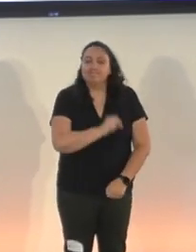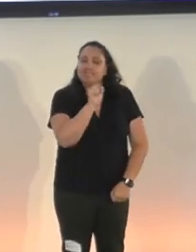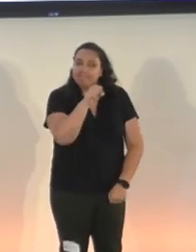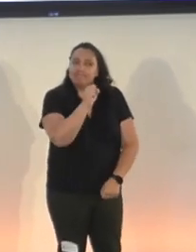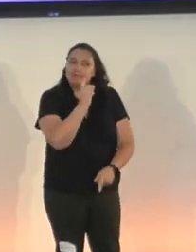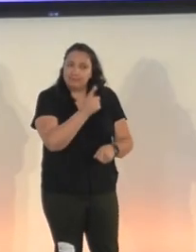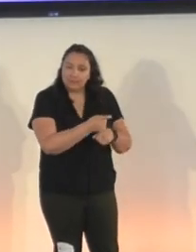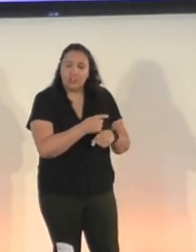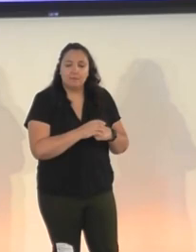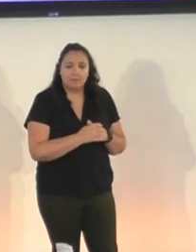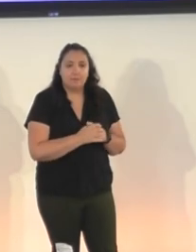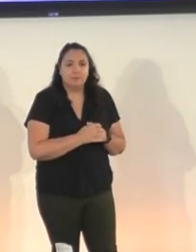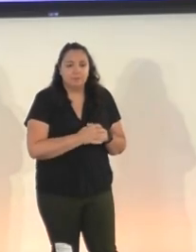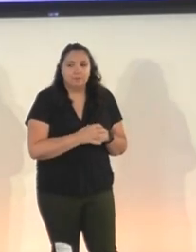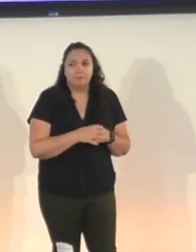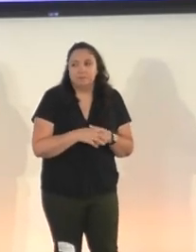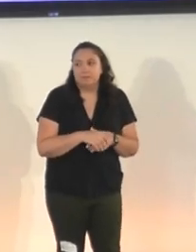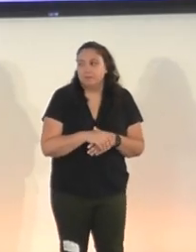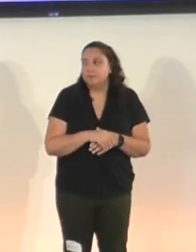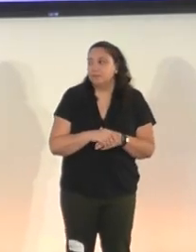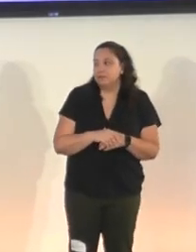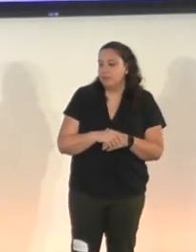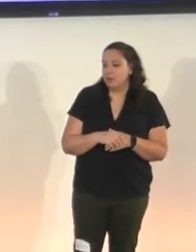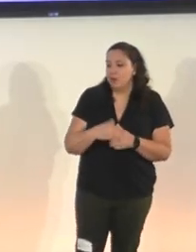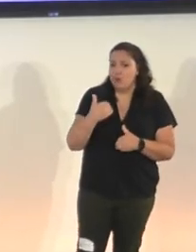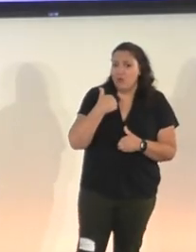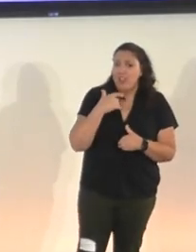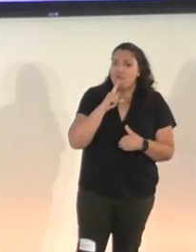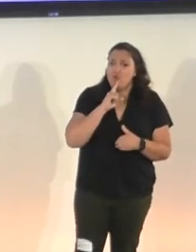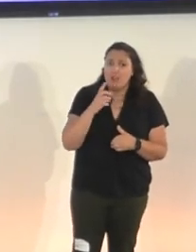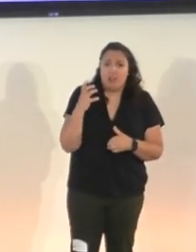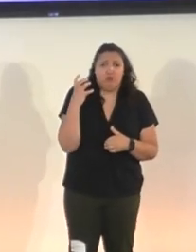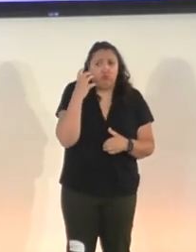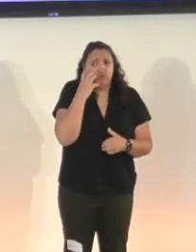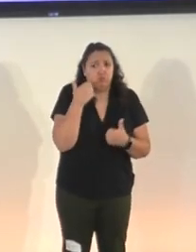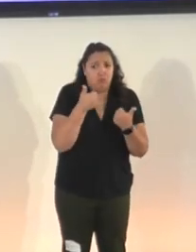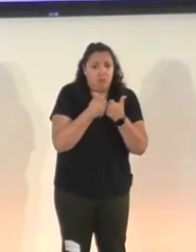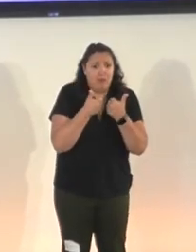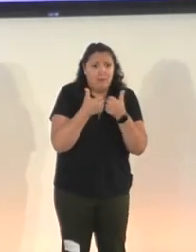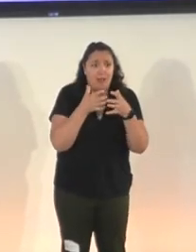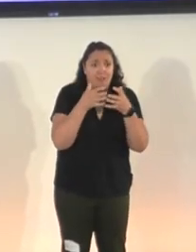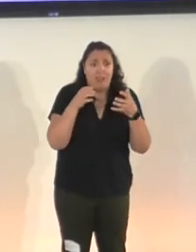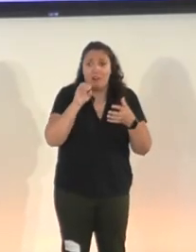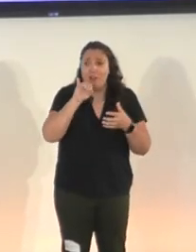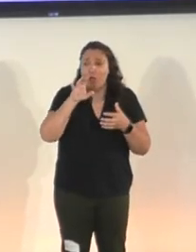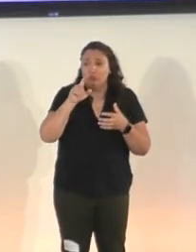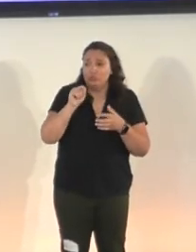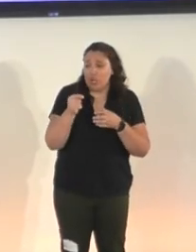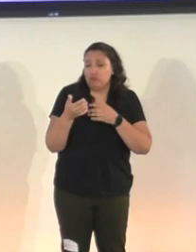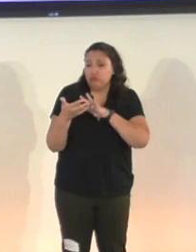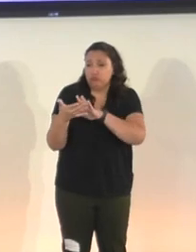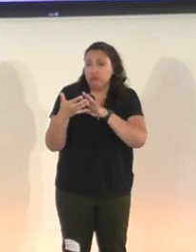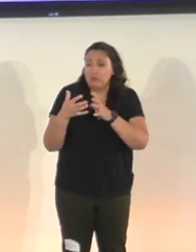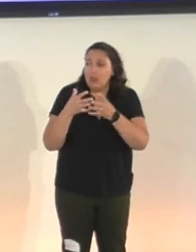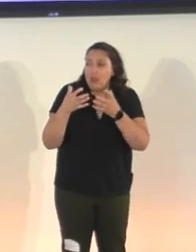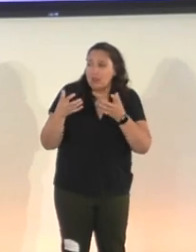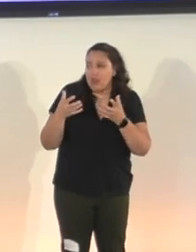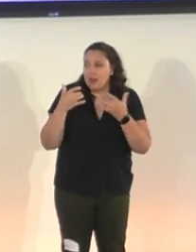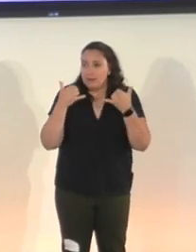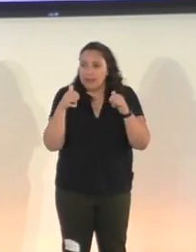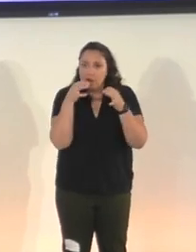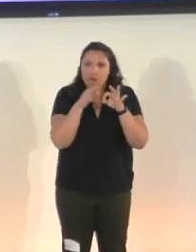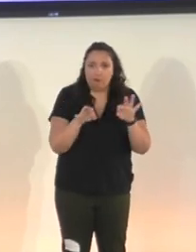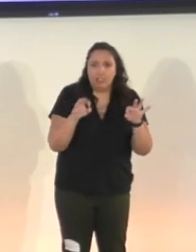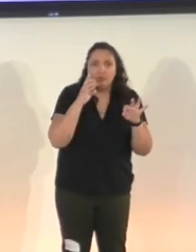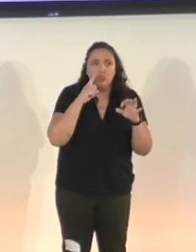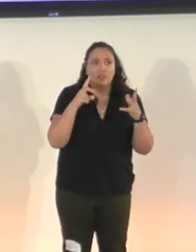This is, uh, we have a very dense game with a lot of object interactions and a lot of player freedom. So, this works for a lot